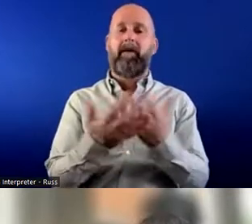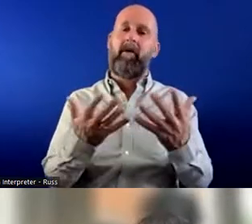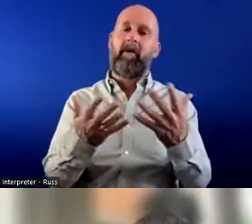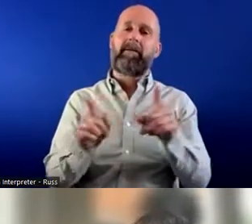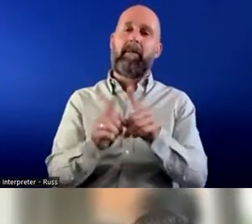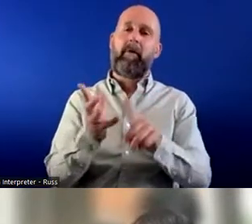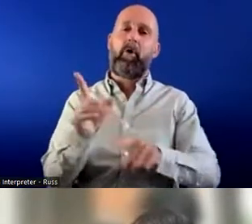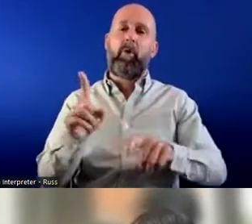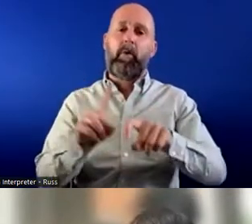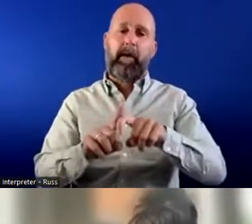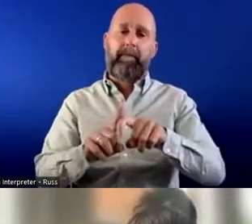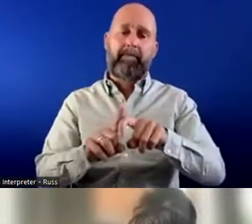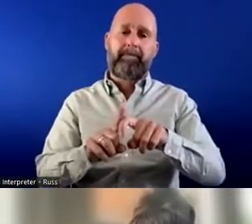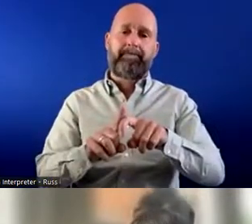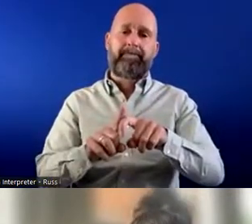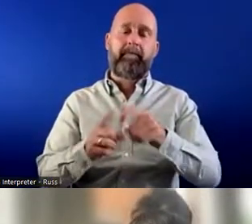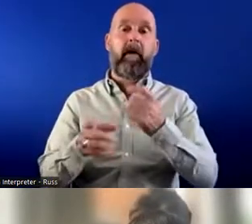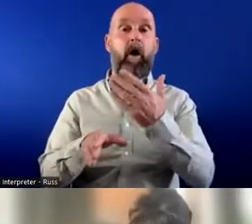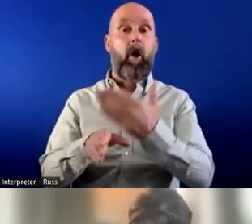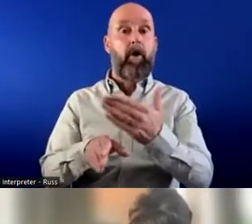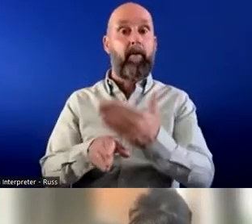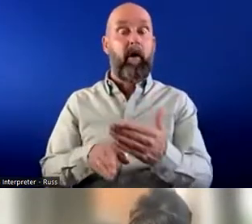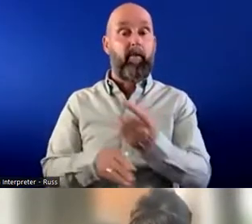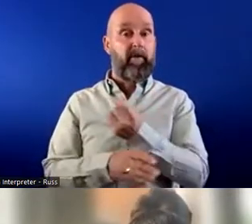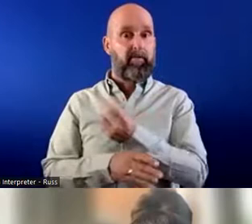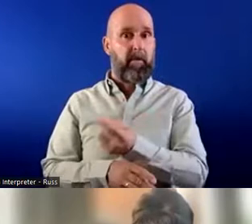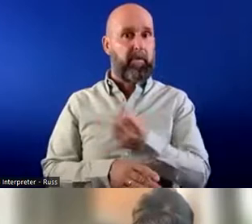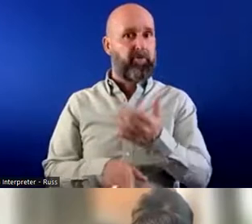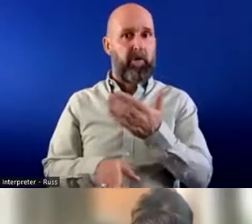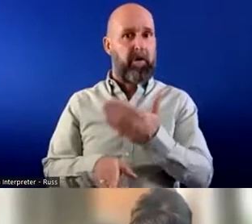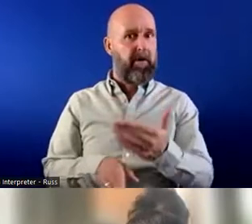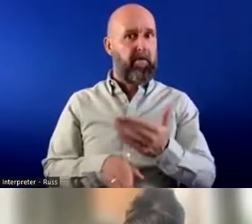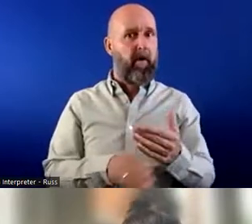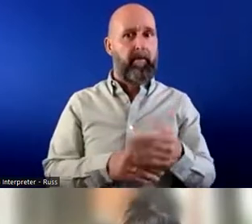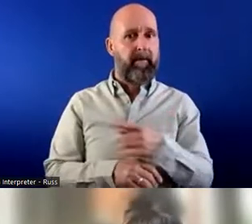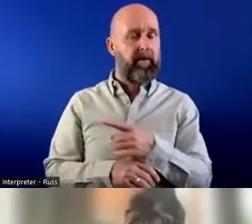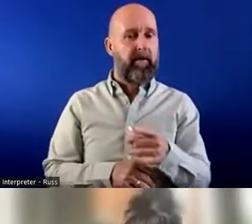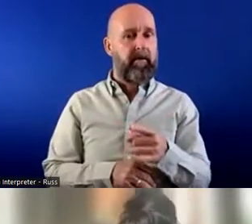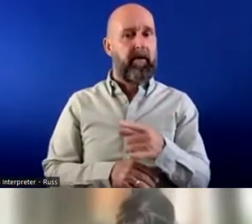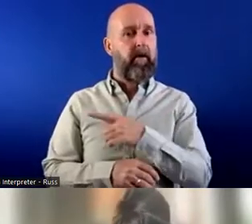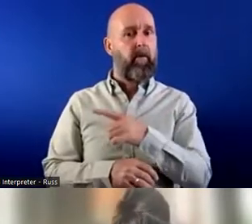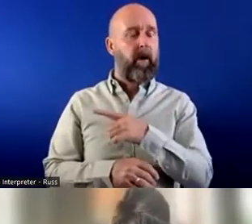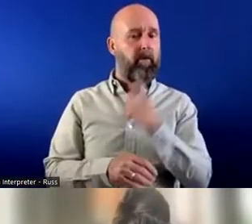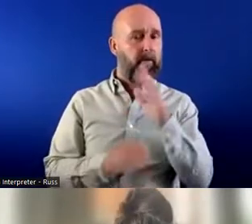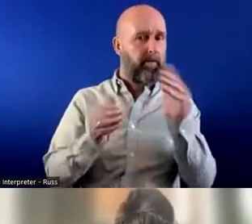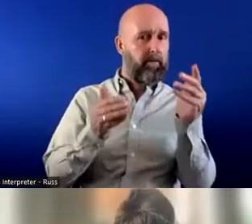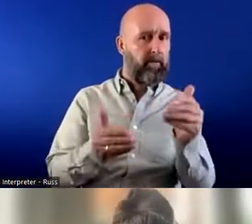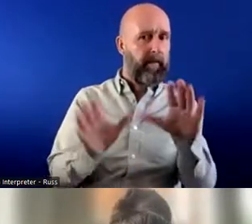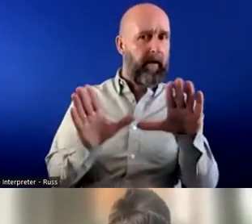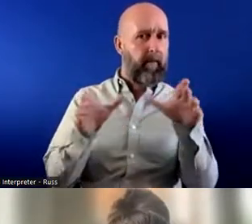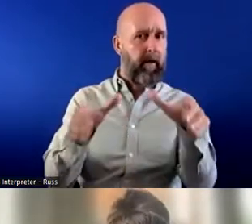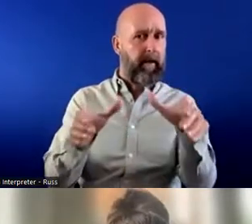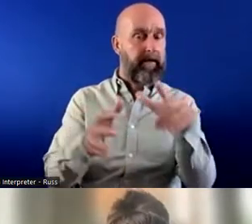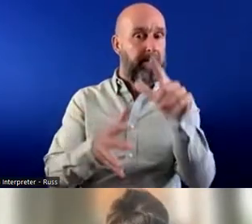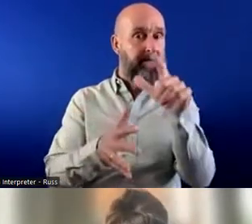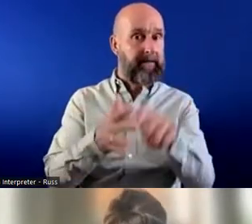the level of unemployment is so low at the minute, that we are starting to look at this significant population of people who